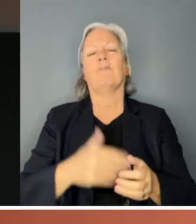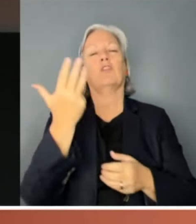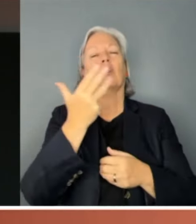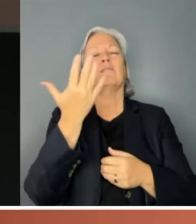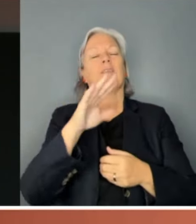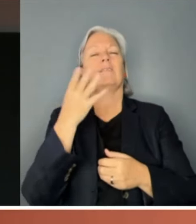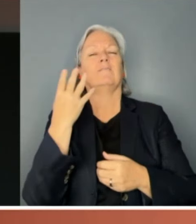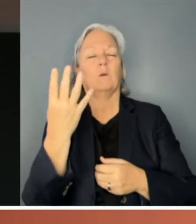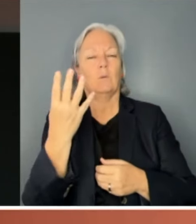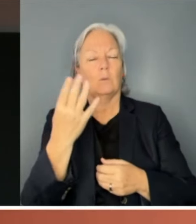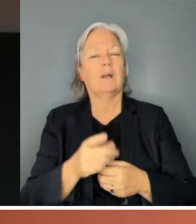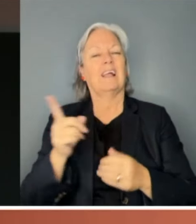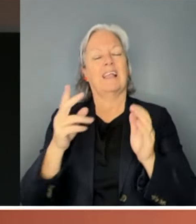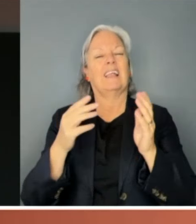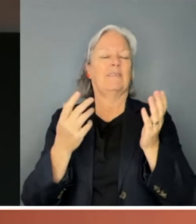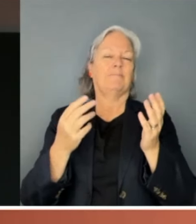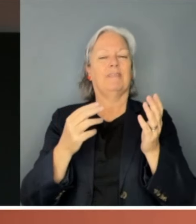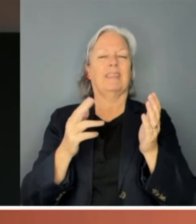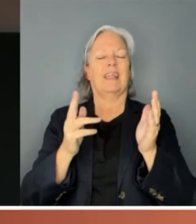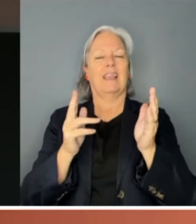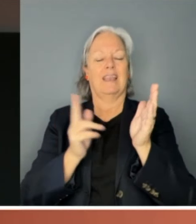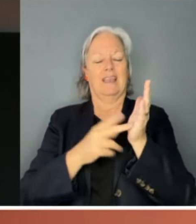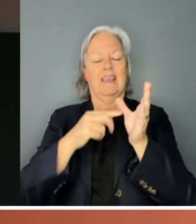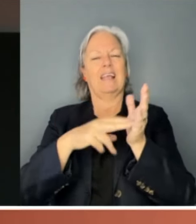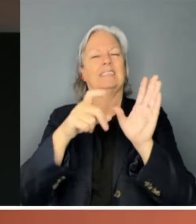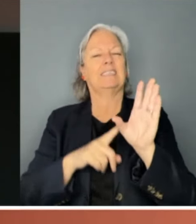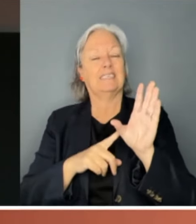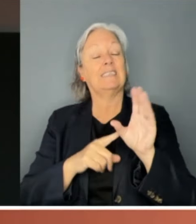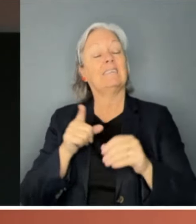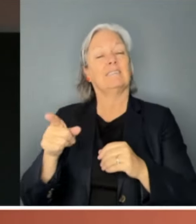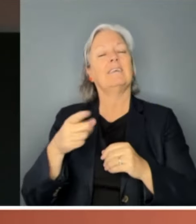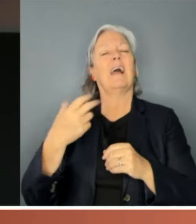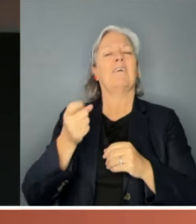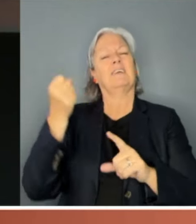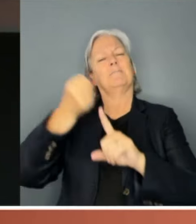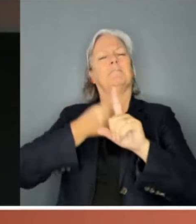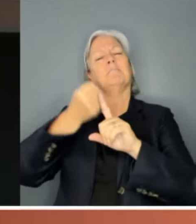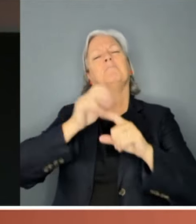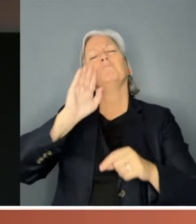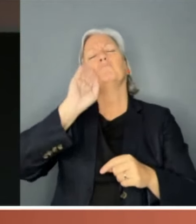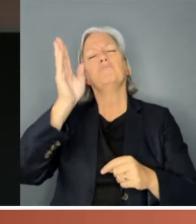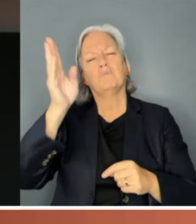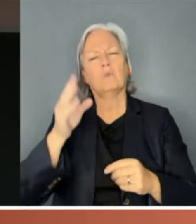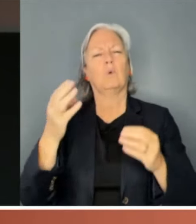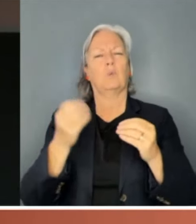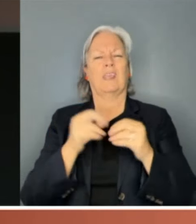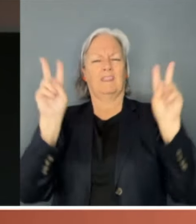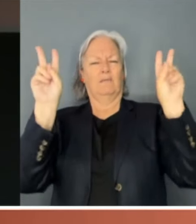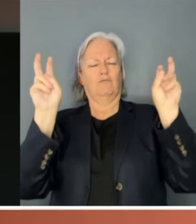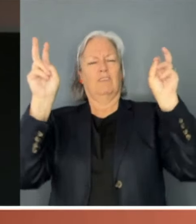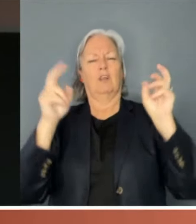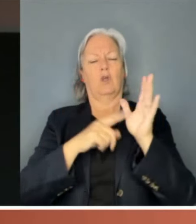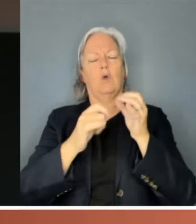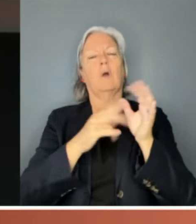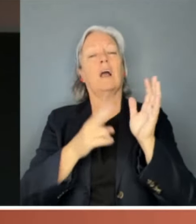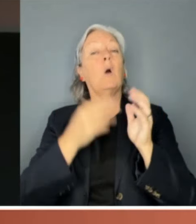a South Australian candidate for the Senate, gave a campaign speech with a rather snappy slogan, a woman's home